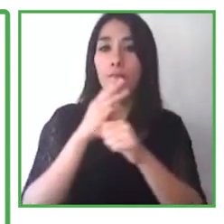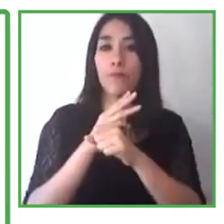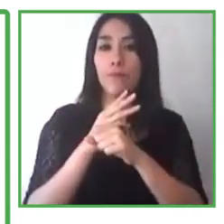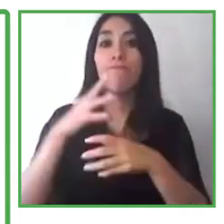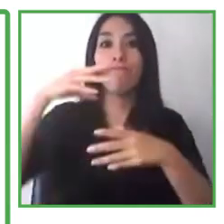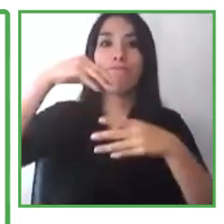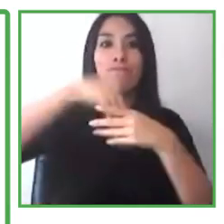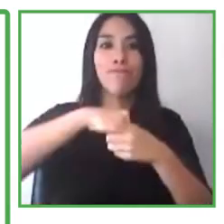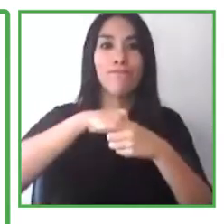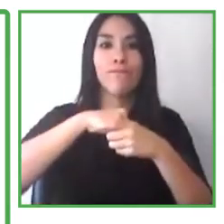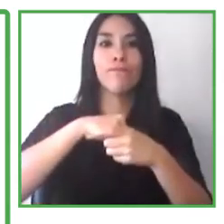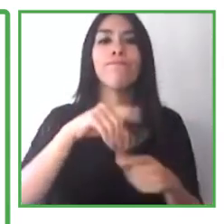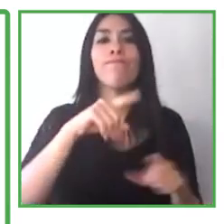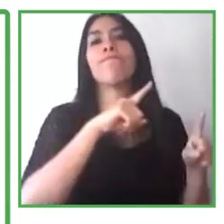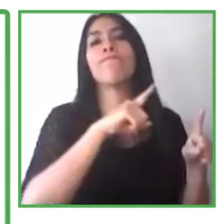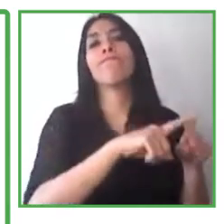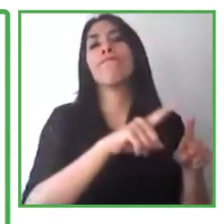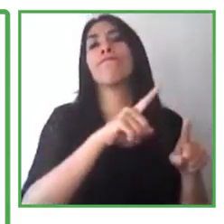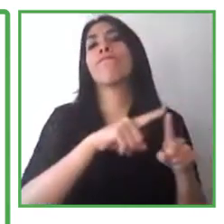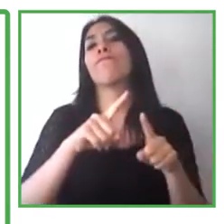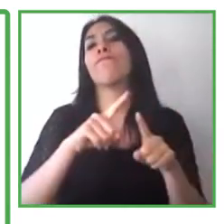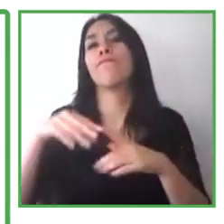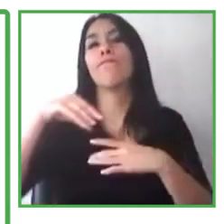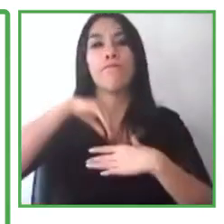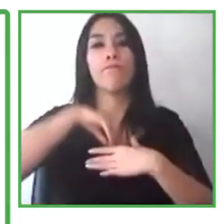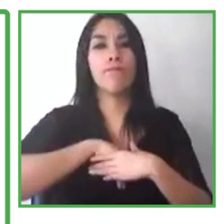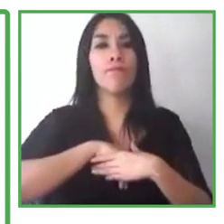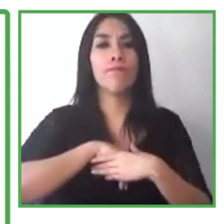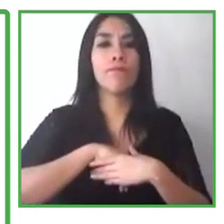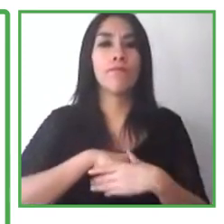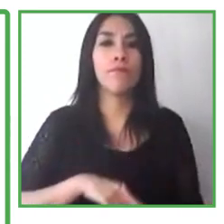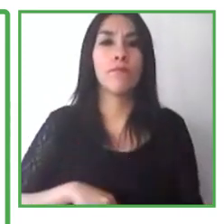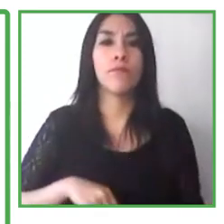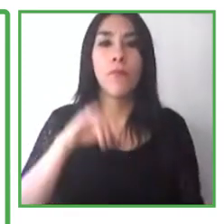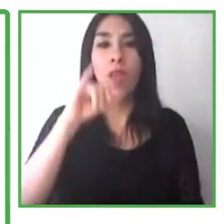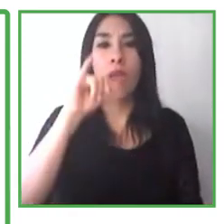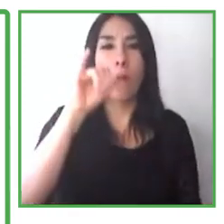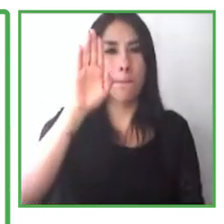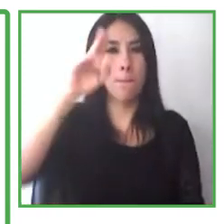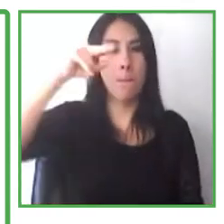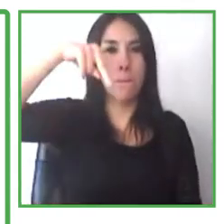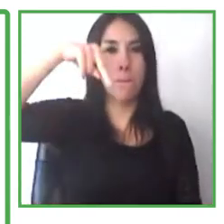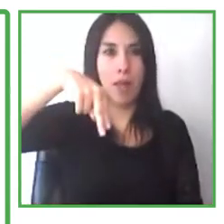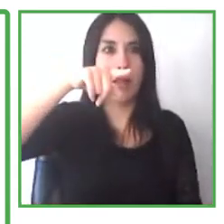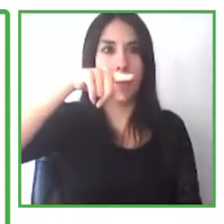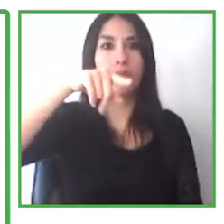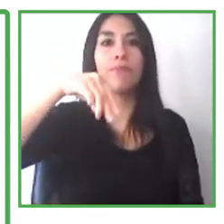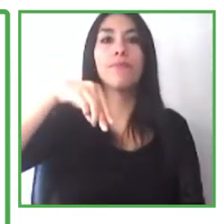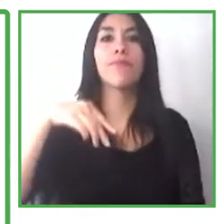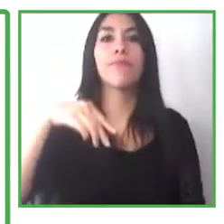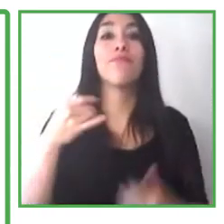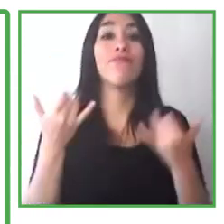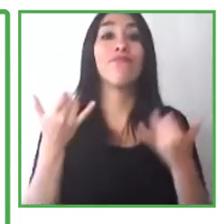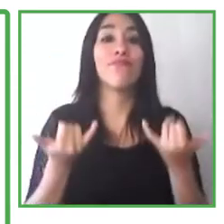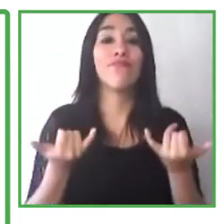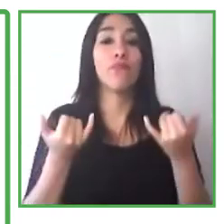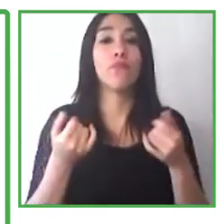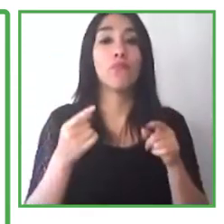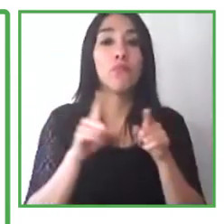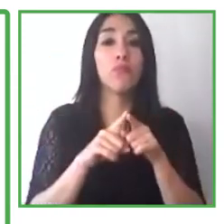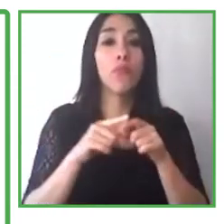Thank you. So basically, when IBM started to develop their disability inclusion journey